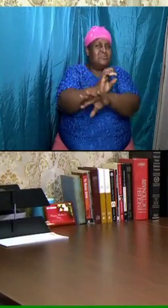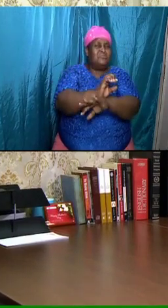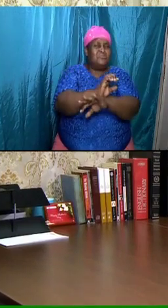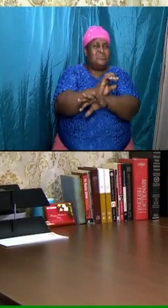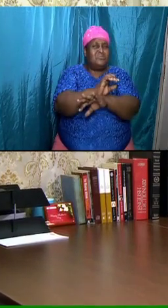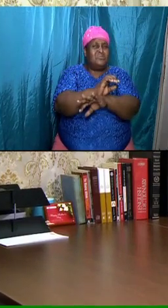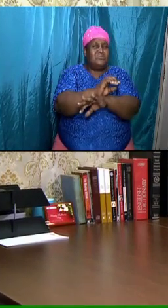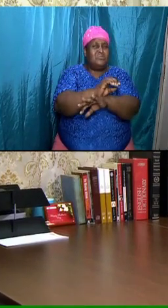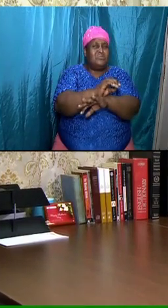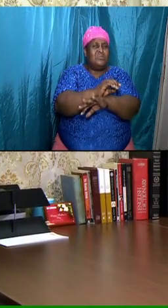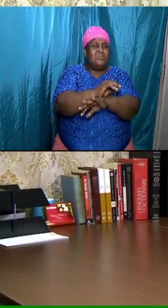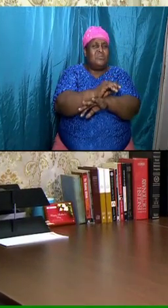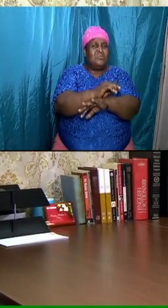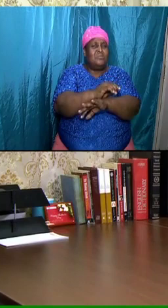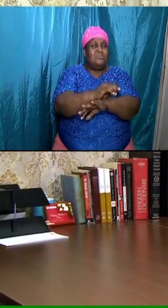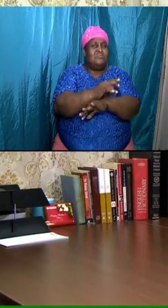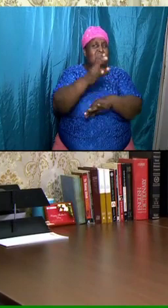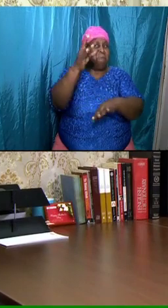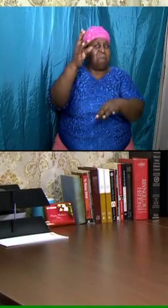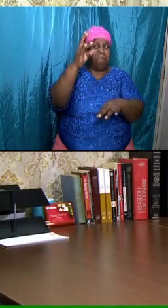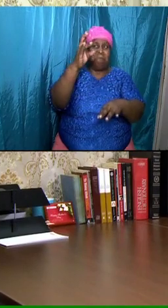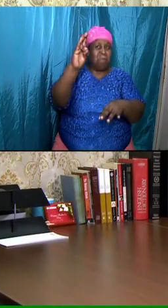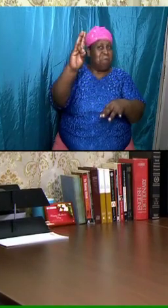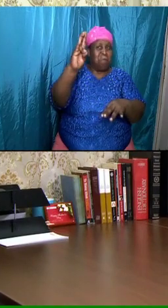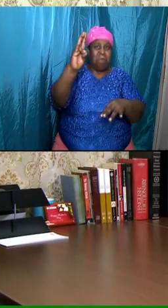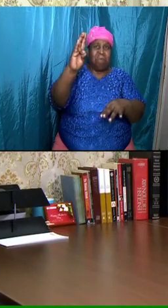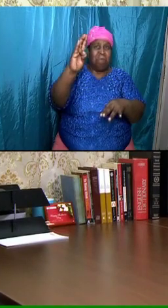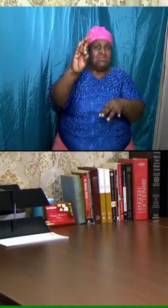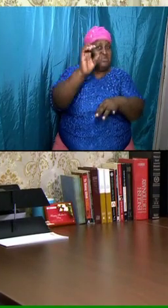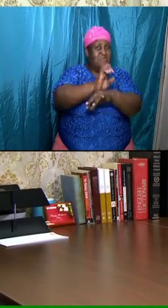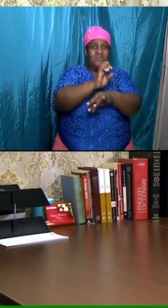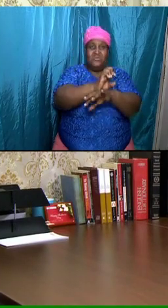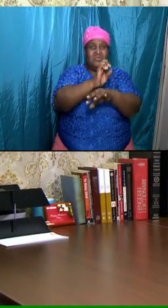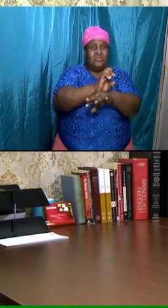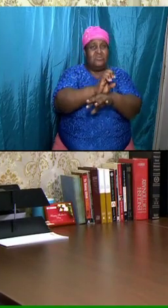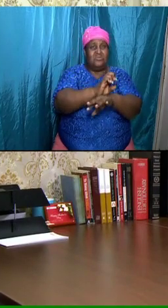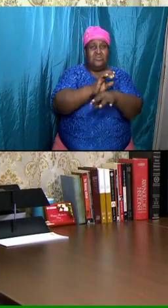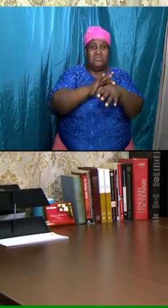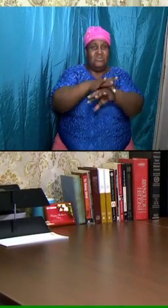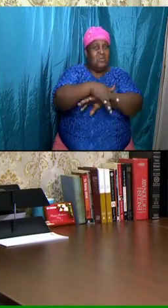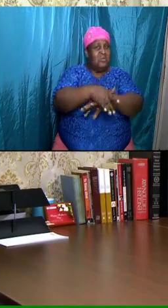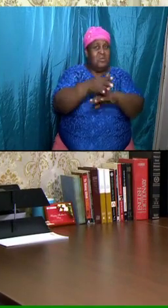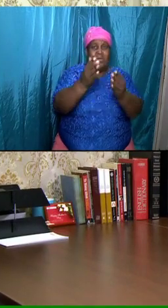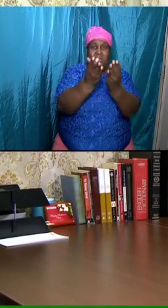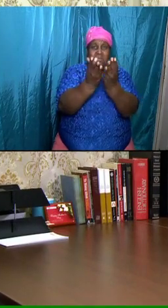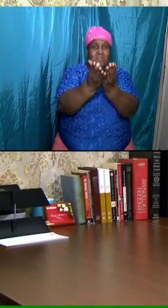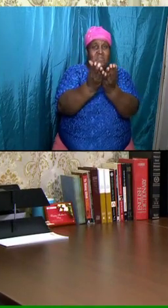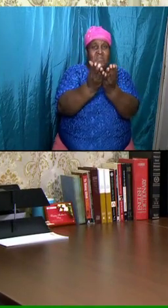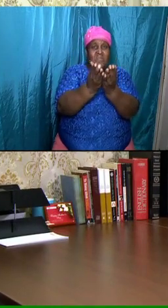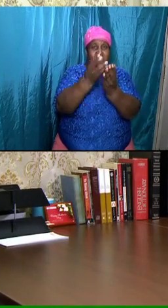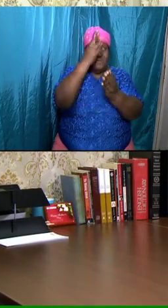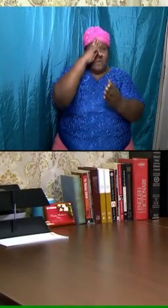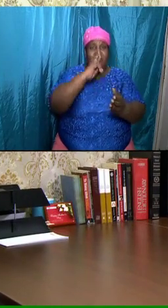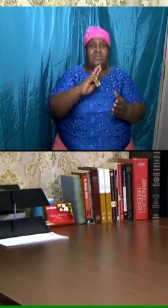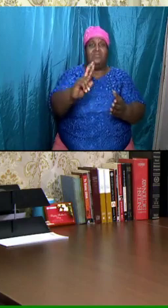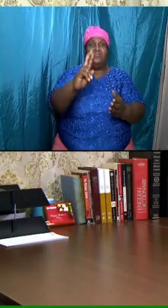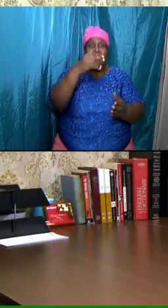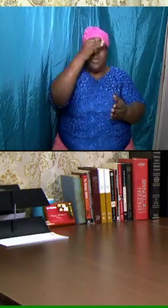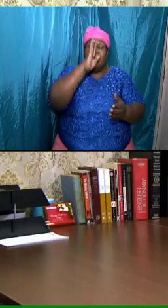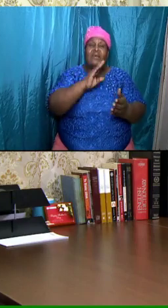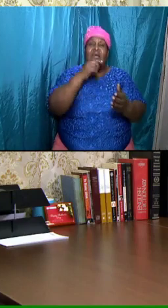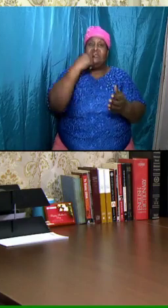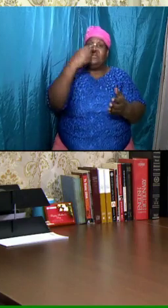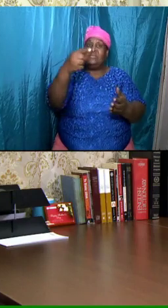In fact, we read about the seven churches in the earlier books in Revelation. God speaking to them, God,